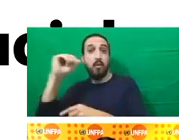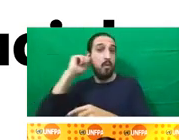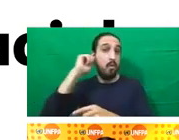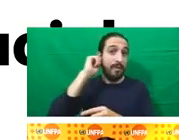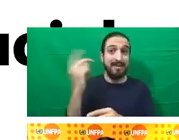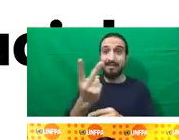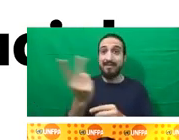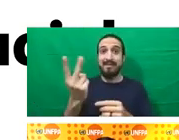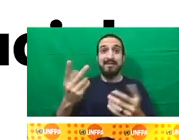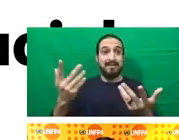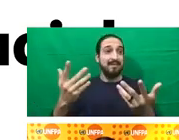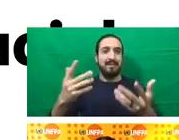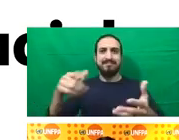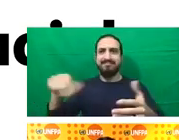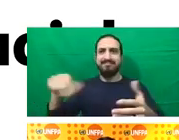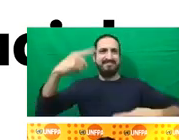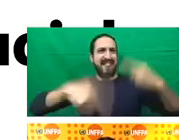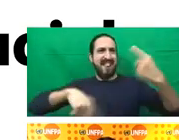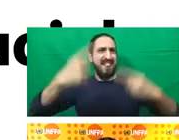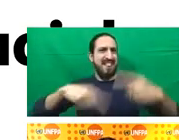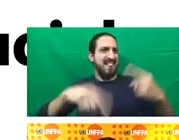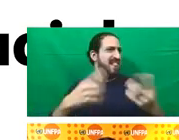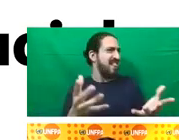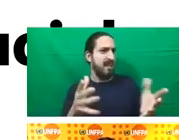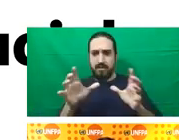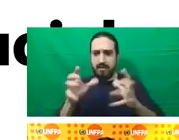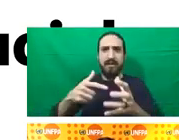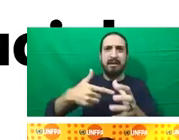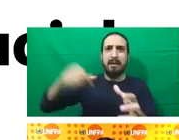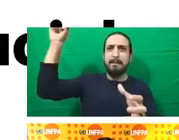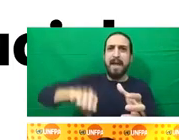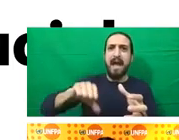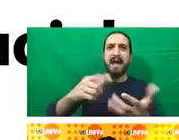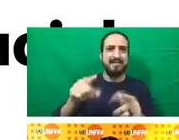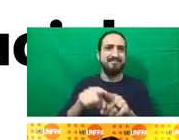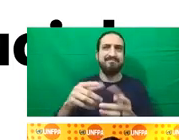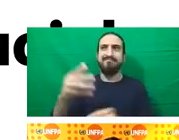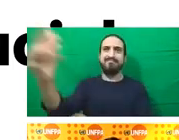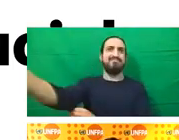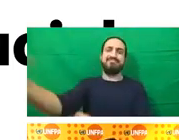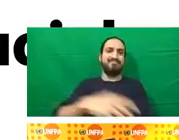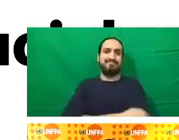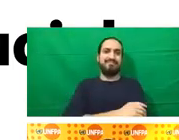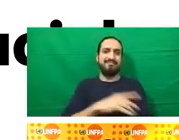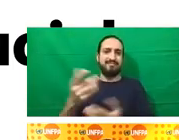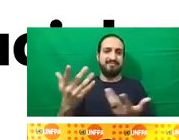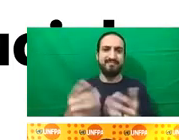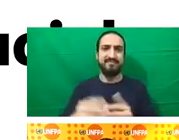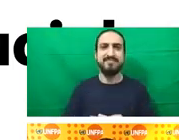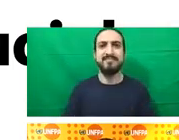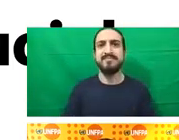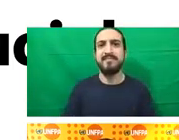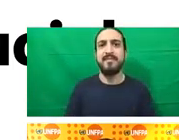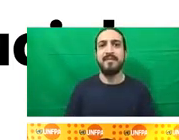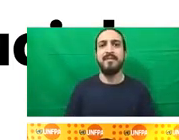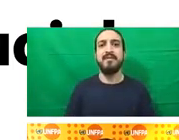accessing sexual and reproductive health services. They also face compounded impacts of climate change. They face difficulties in